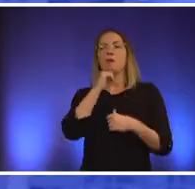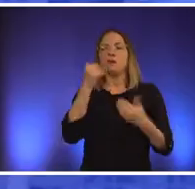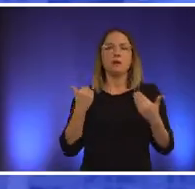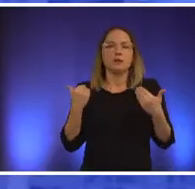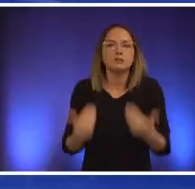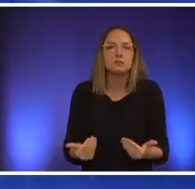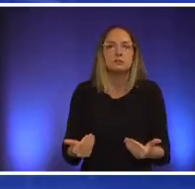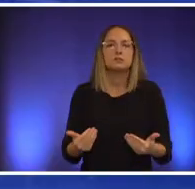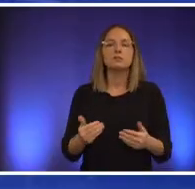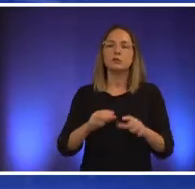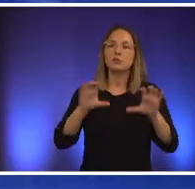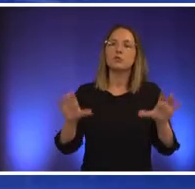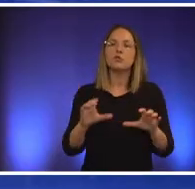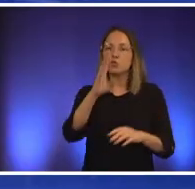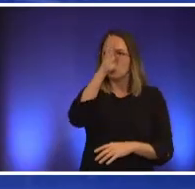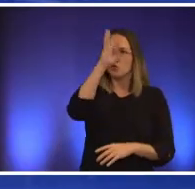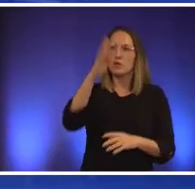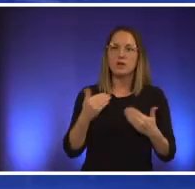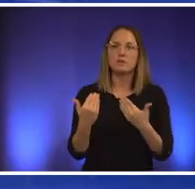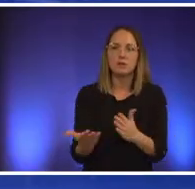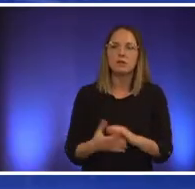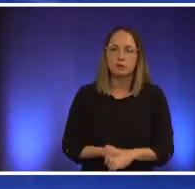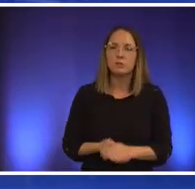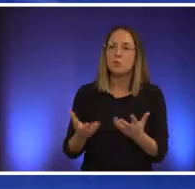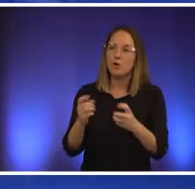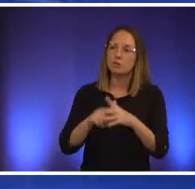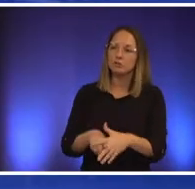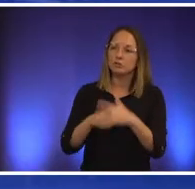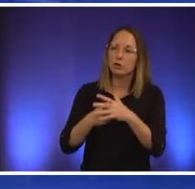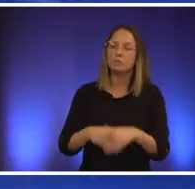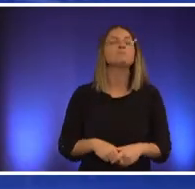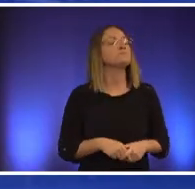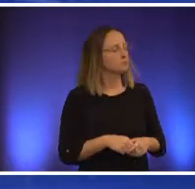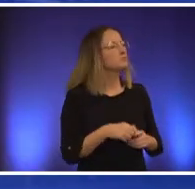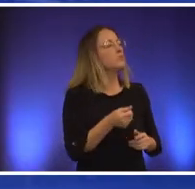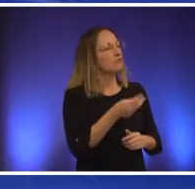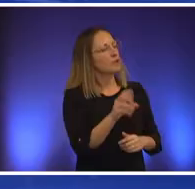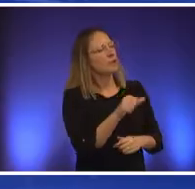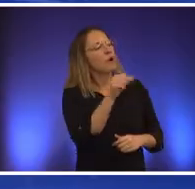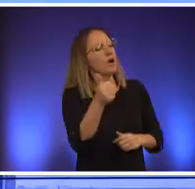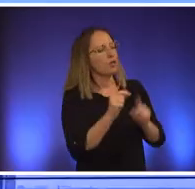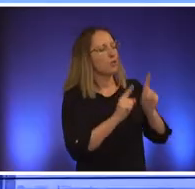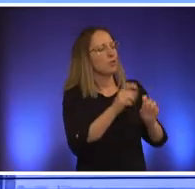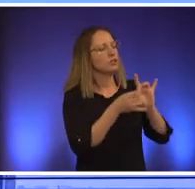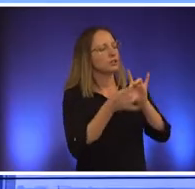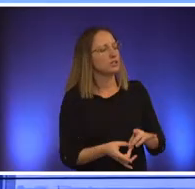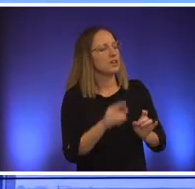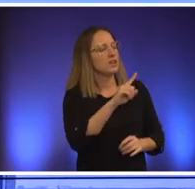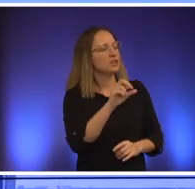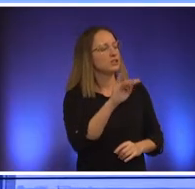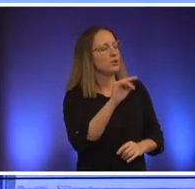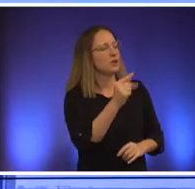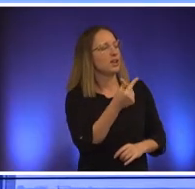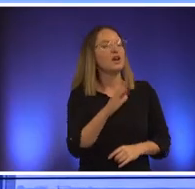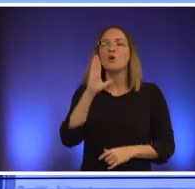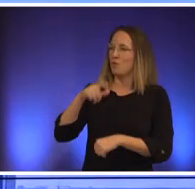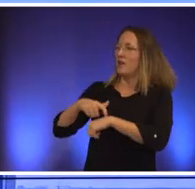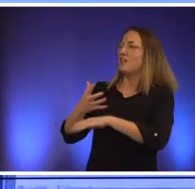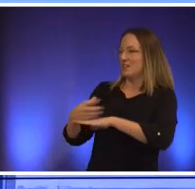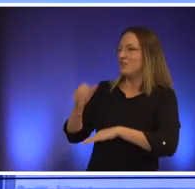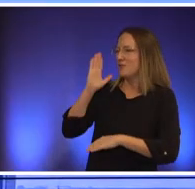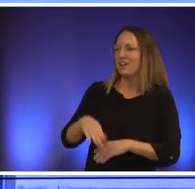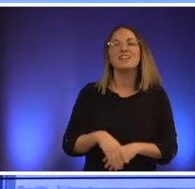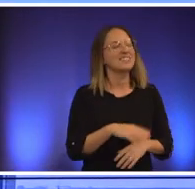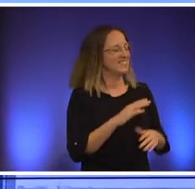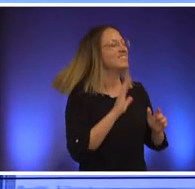we have a couple more questions about zoning so we want to make sure we get the specificity we're going to note out today the members are asking so the next one